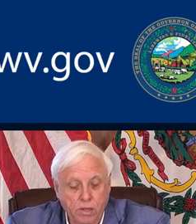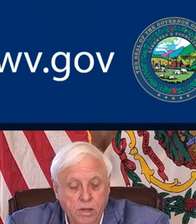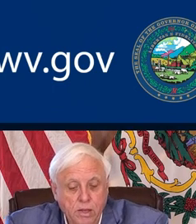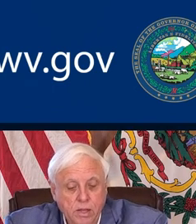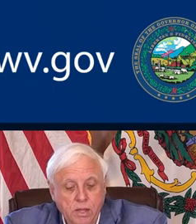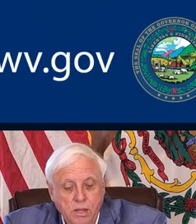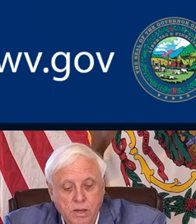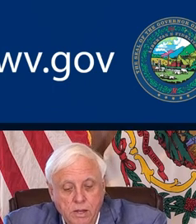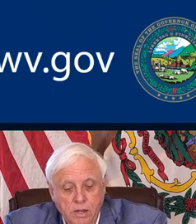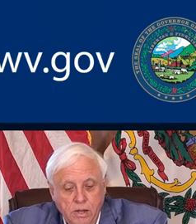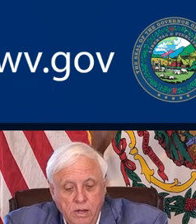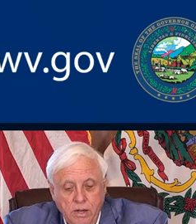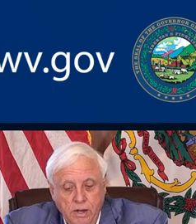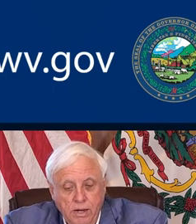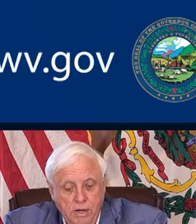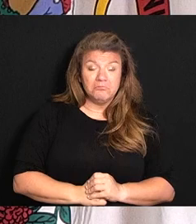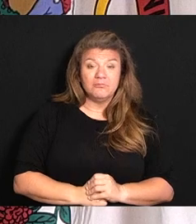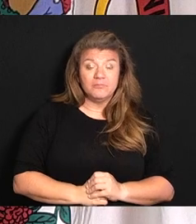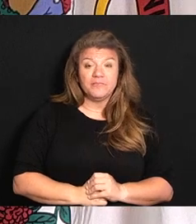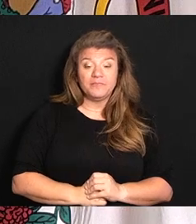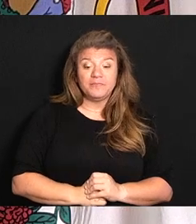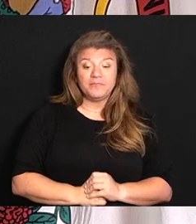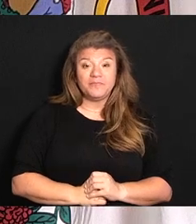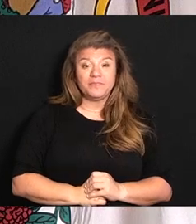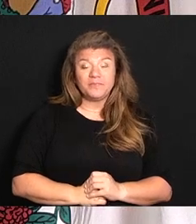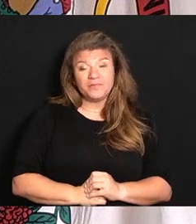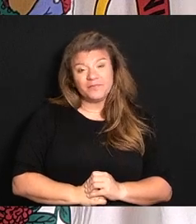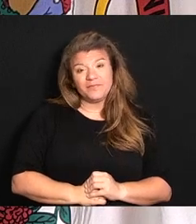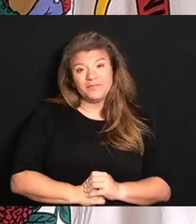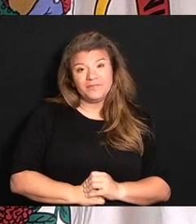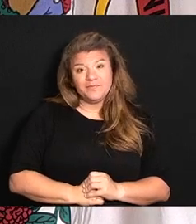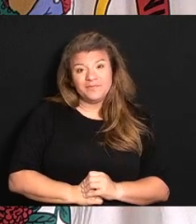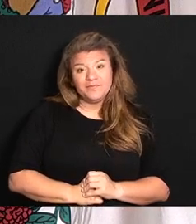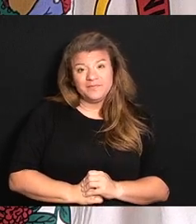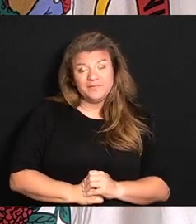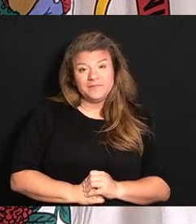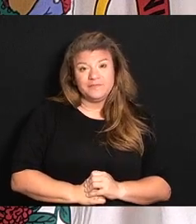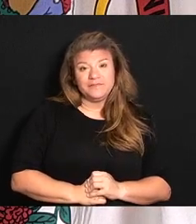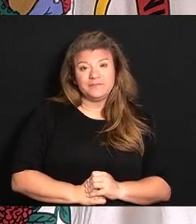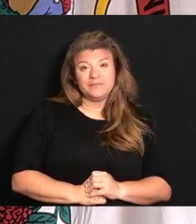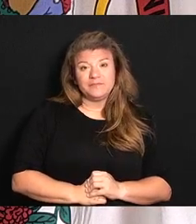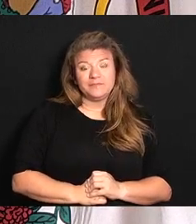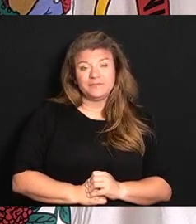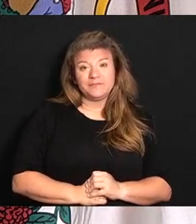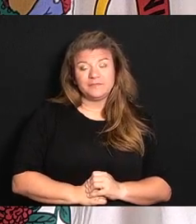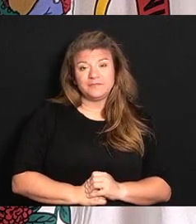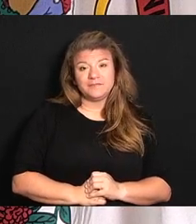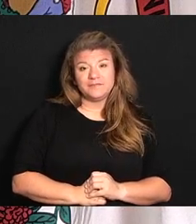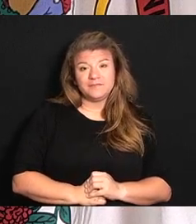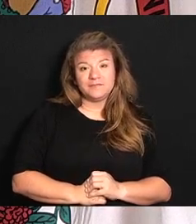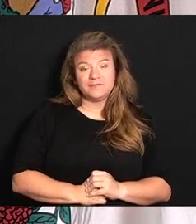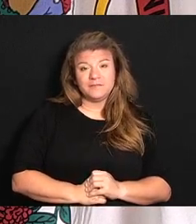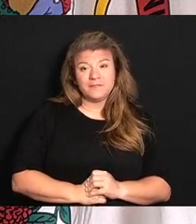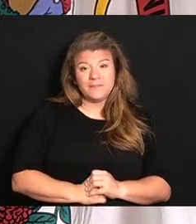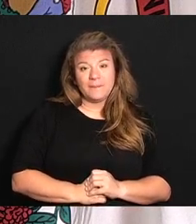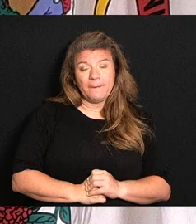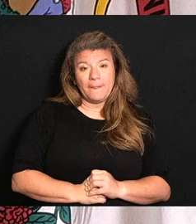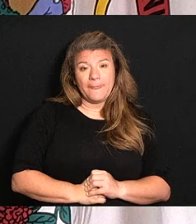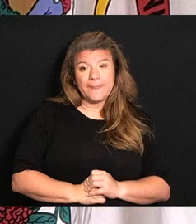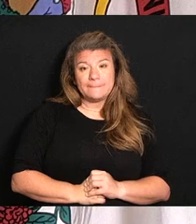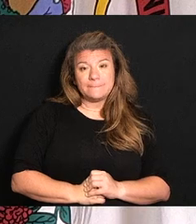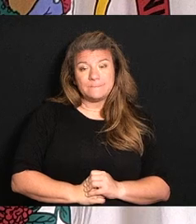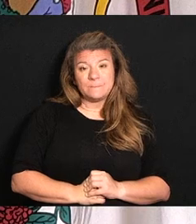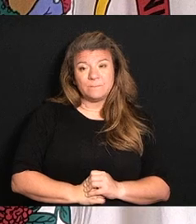in regard to the